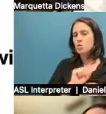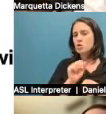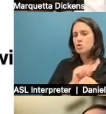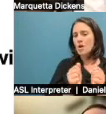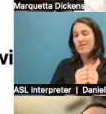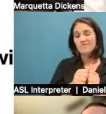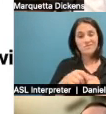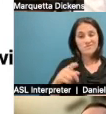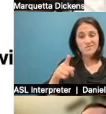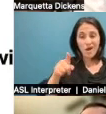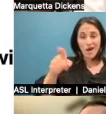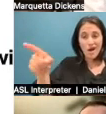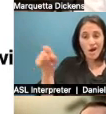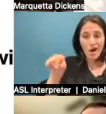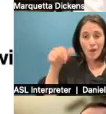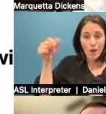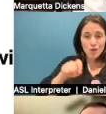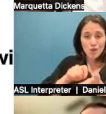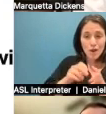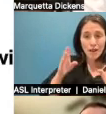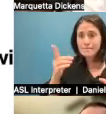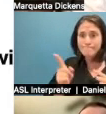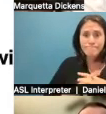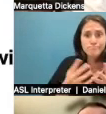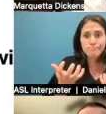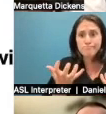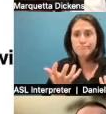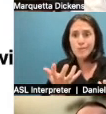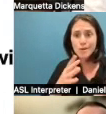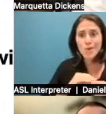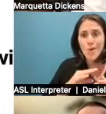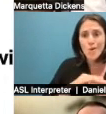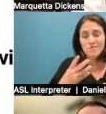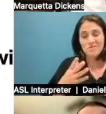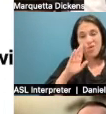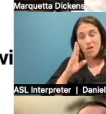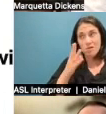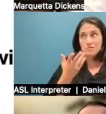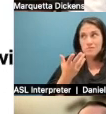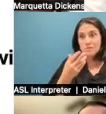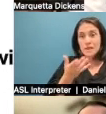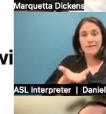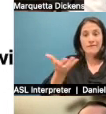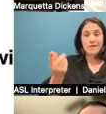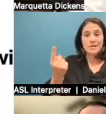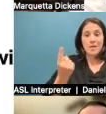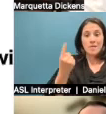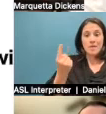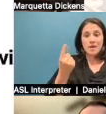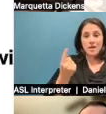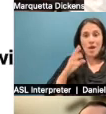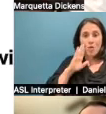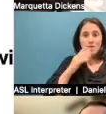come in and just kind of really want to do a story. And I'll give them a story. I'm going to tell them, again, because we're controlling our narrative. I'm going to